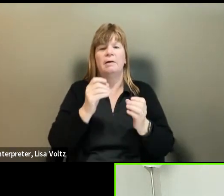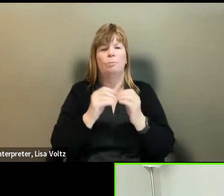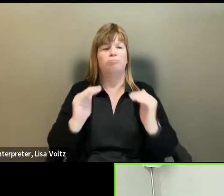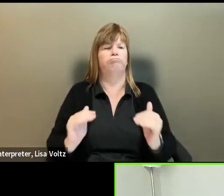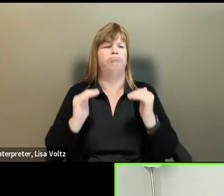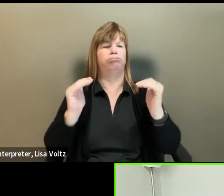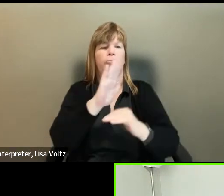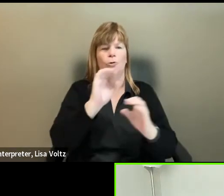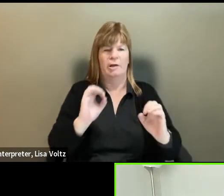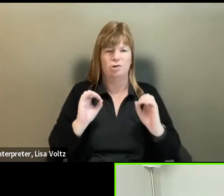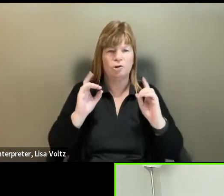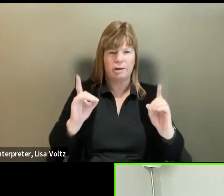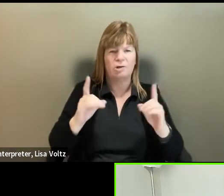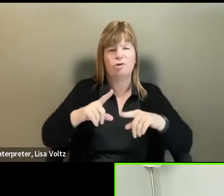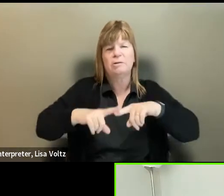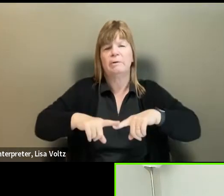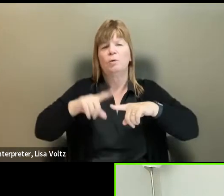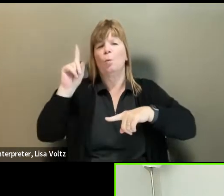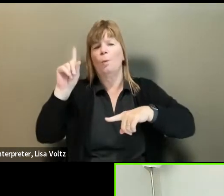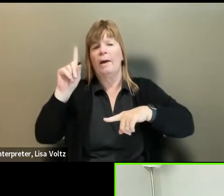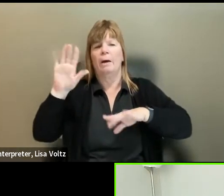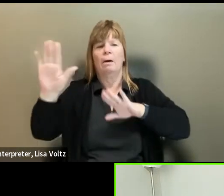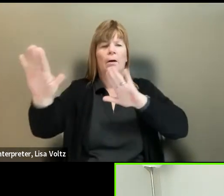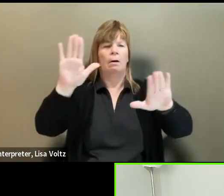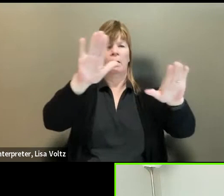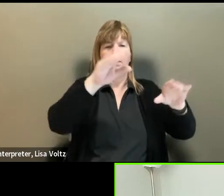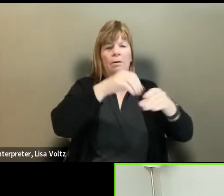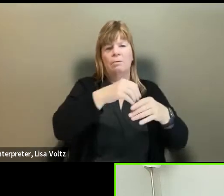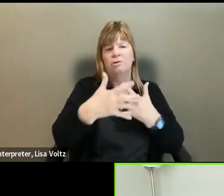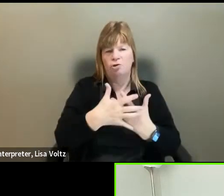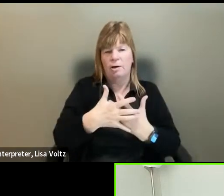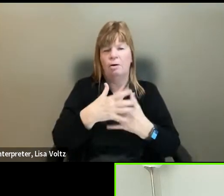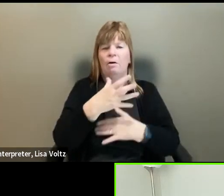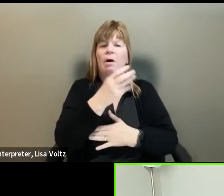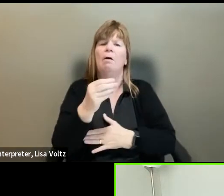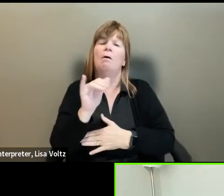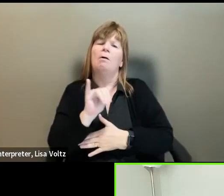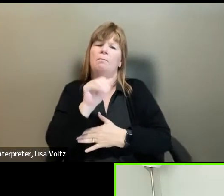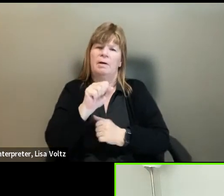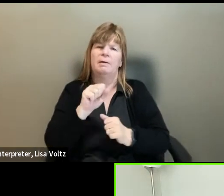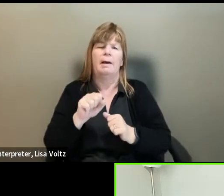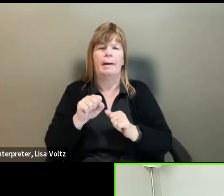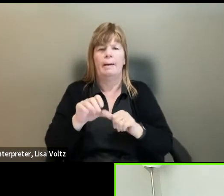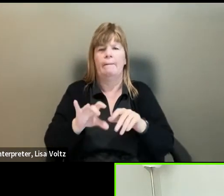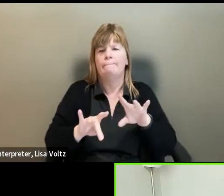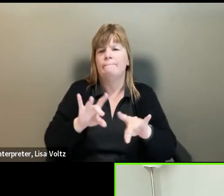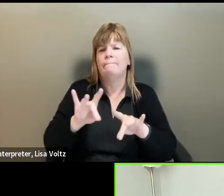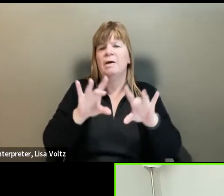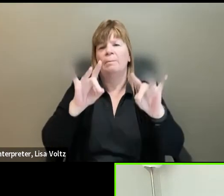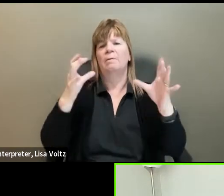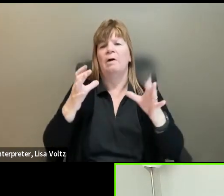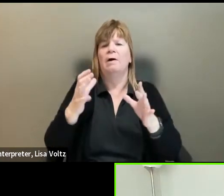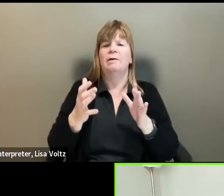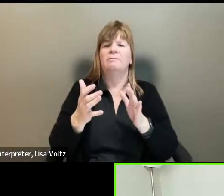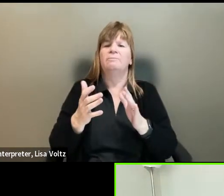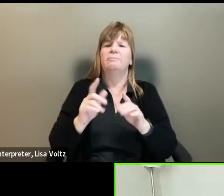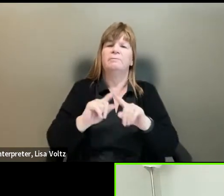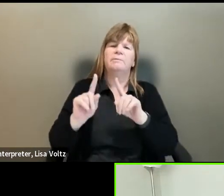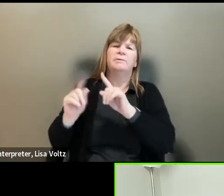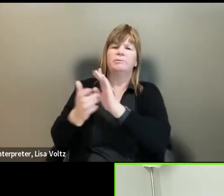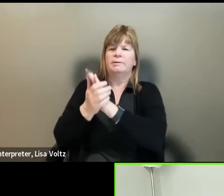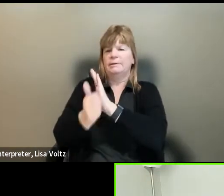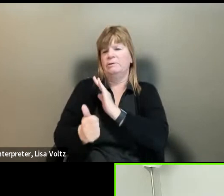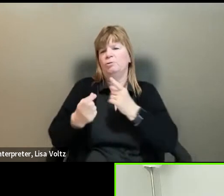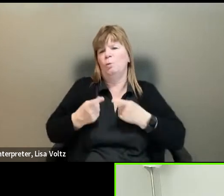education, um, depending on where they're housed. And then also they're able to pick up a lot of, uh, traits while they're in prison.